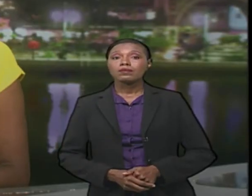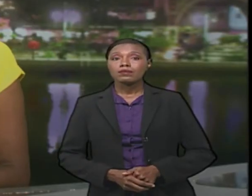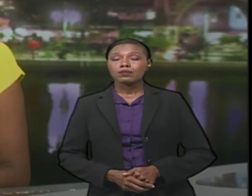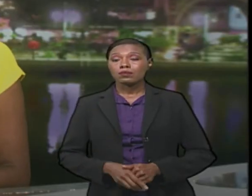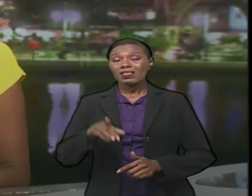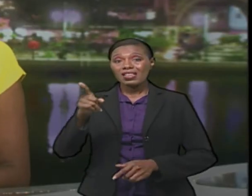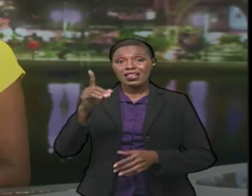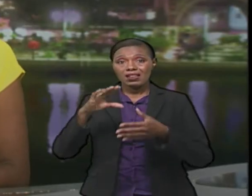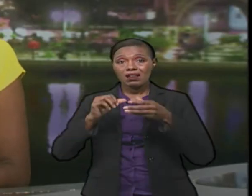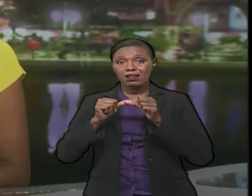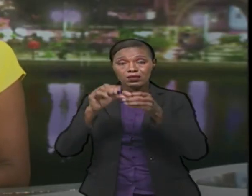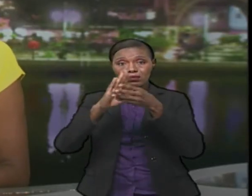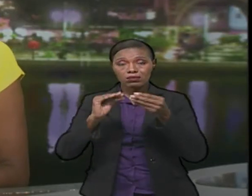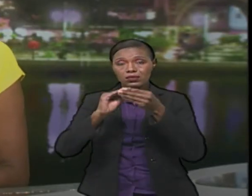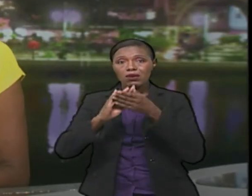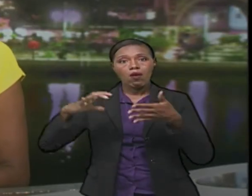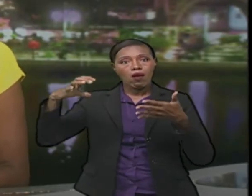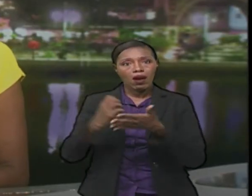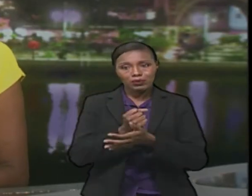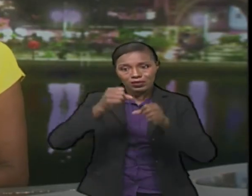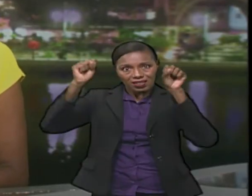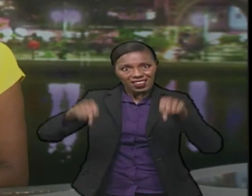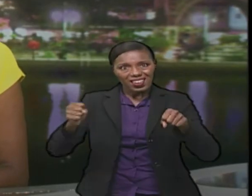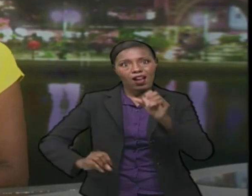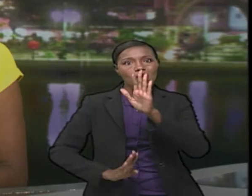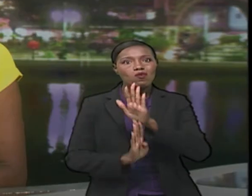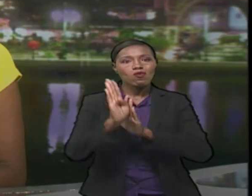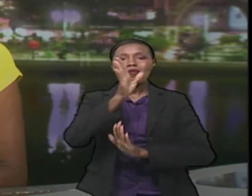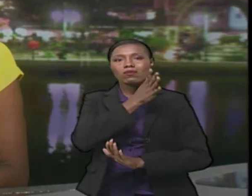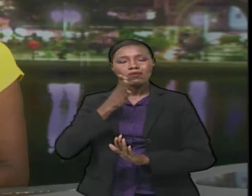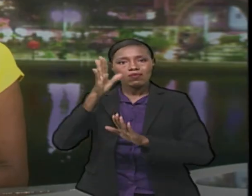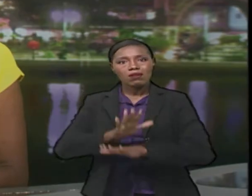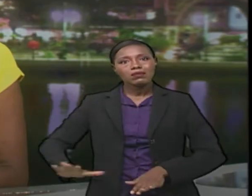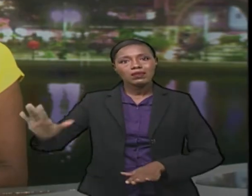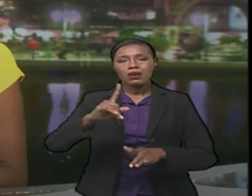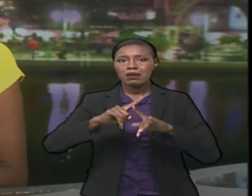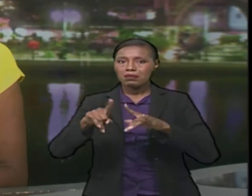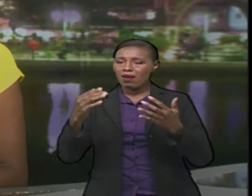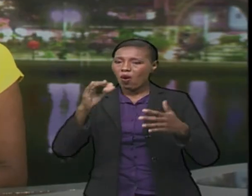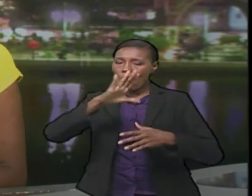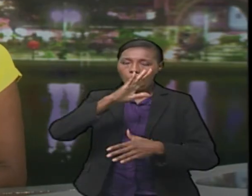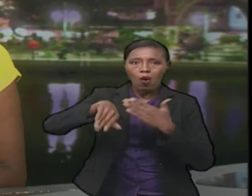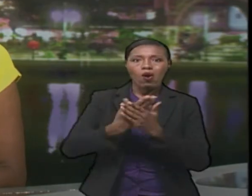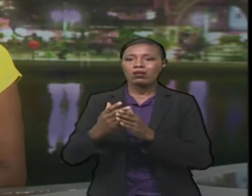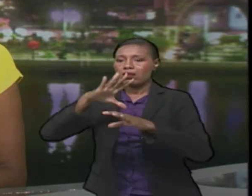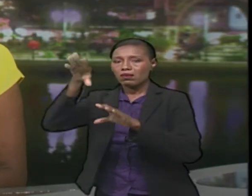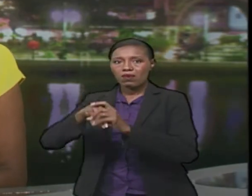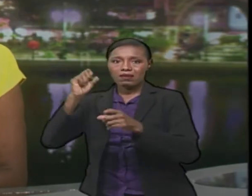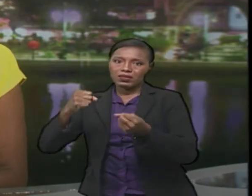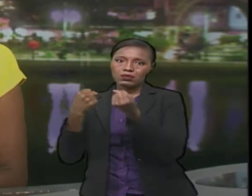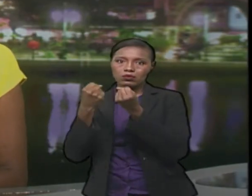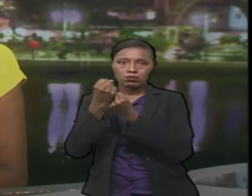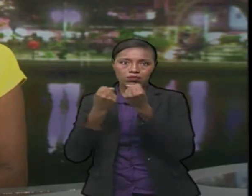Mr. Paul also says opportunities exist for growth in the agriculture sector, but all of the related sectors need to cooperate.